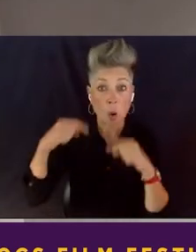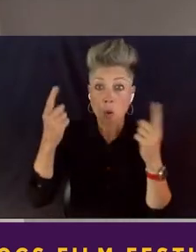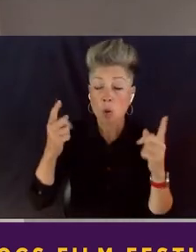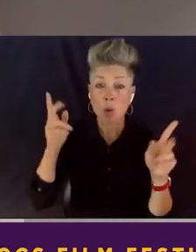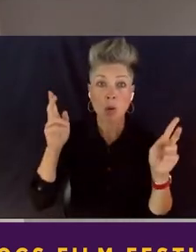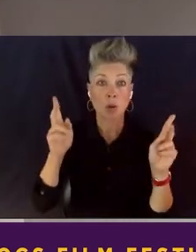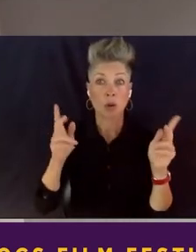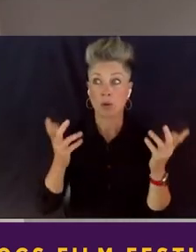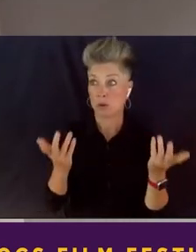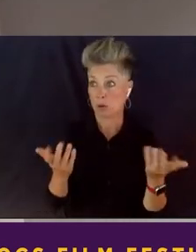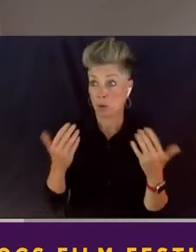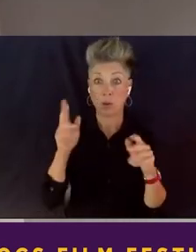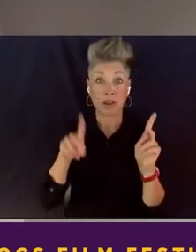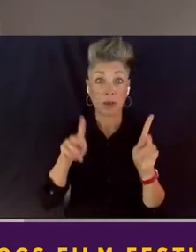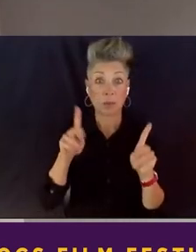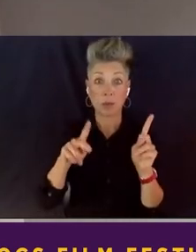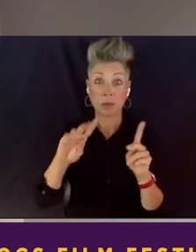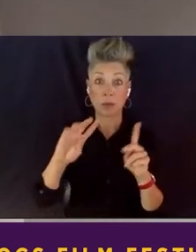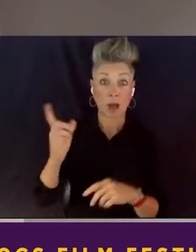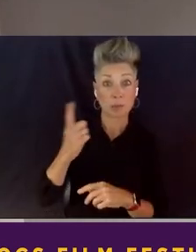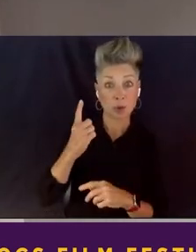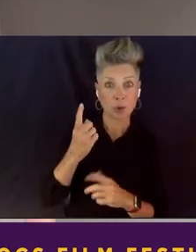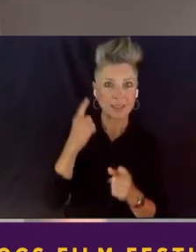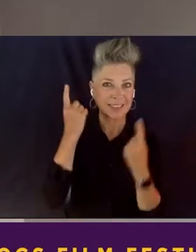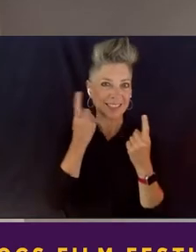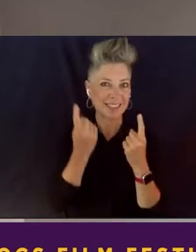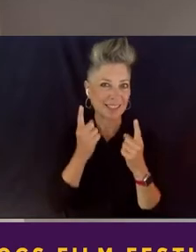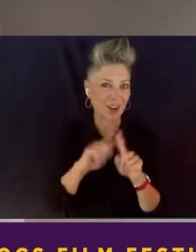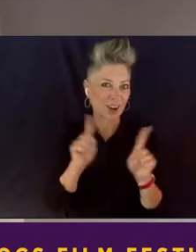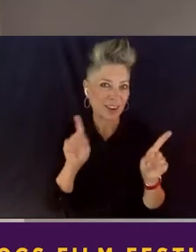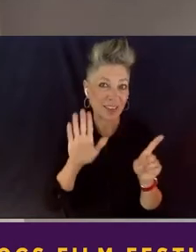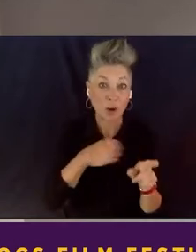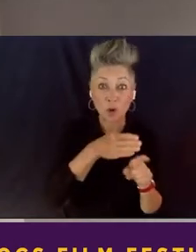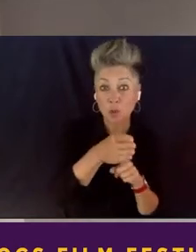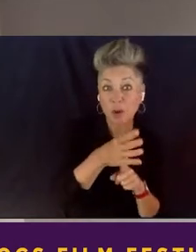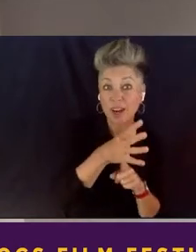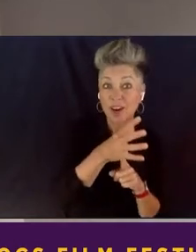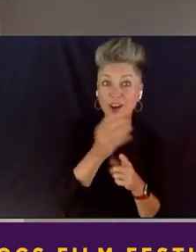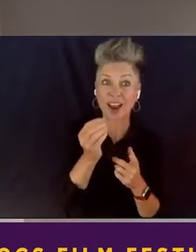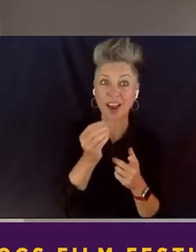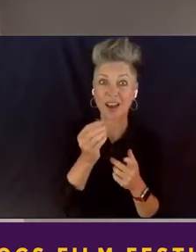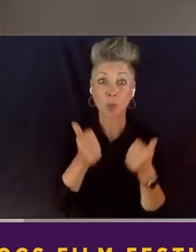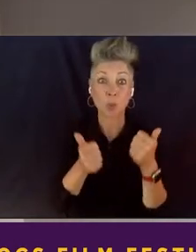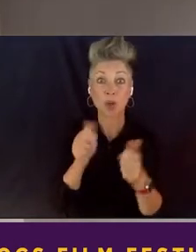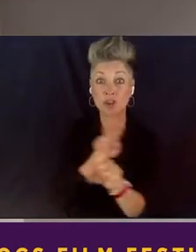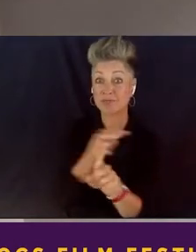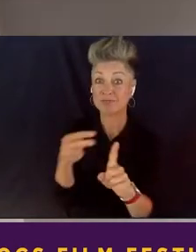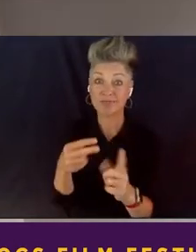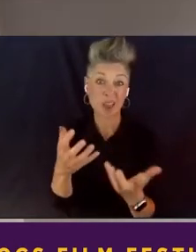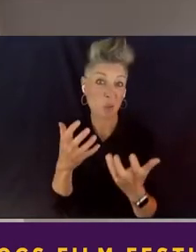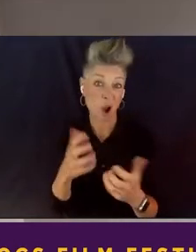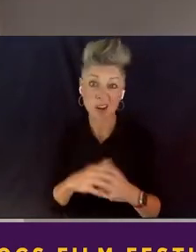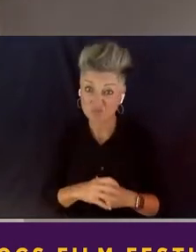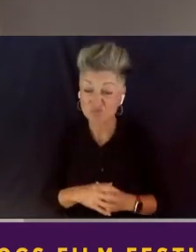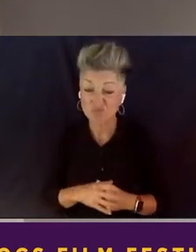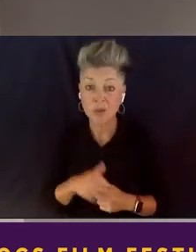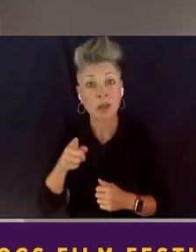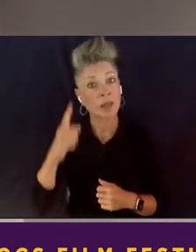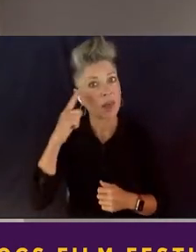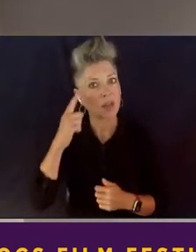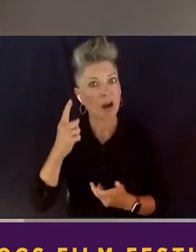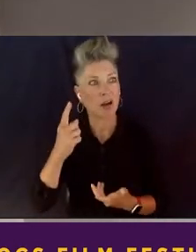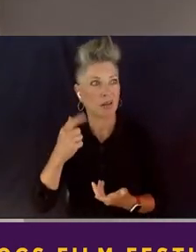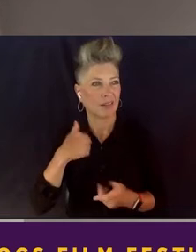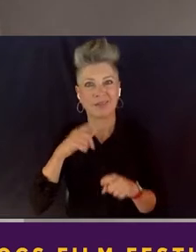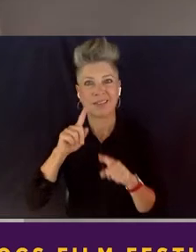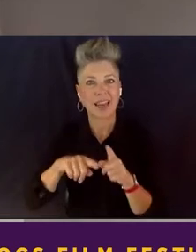reconsidered, come to us and reconsidered careers and what side of things they want to be on, they didn't think that they could make change on the